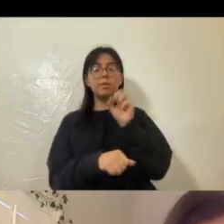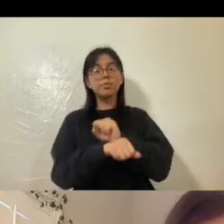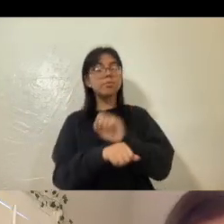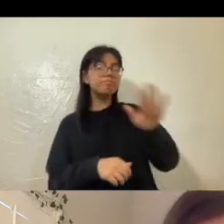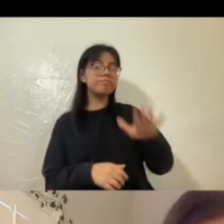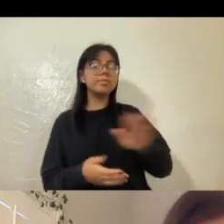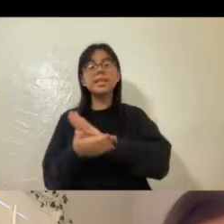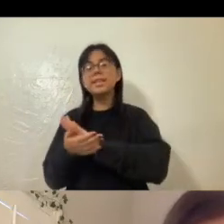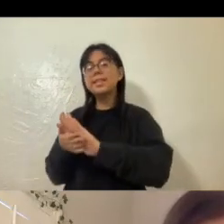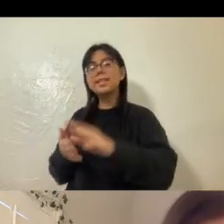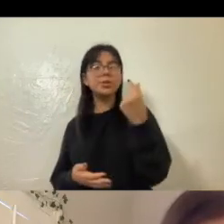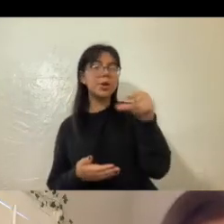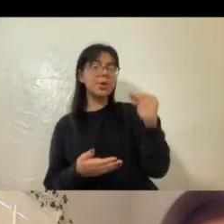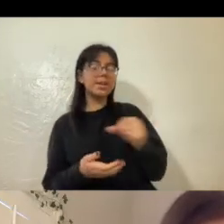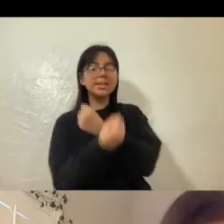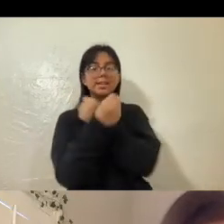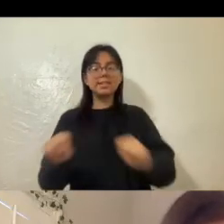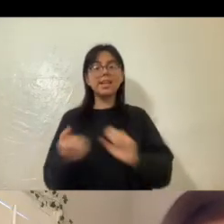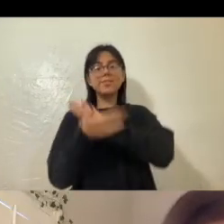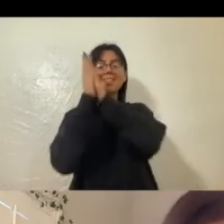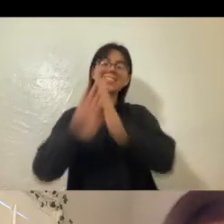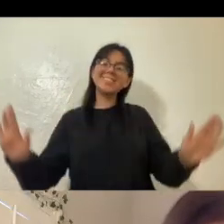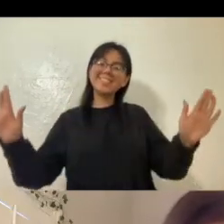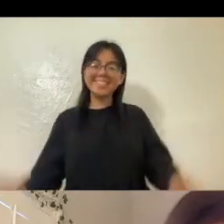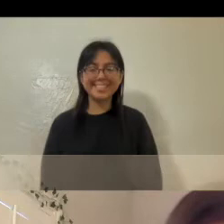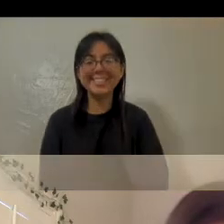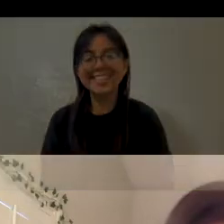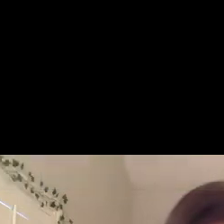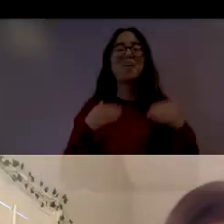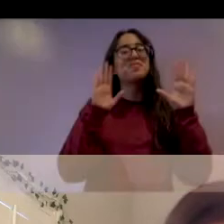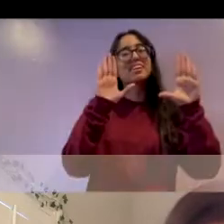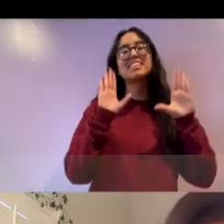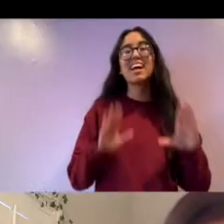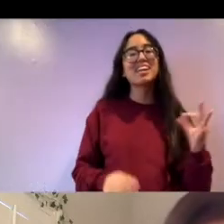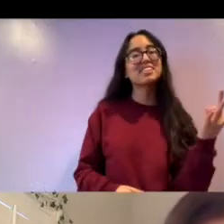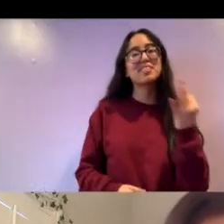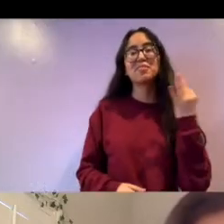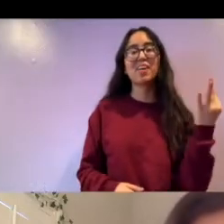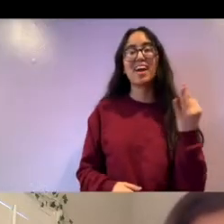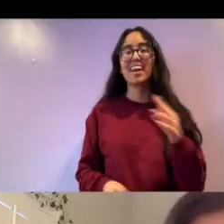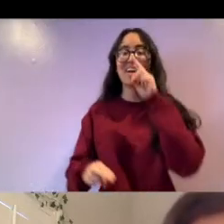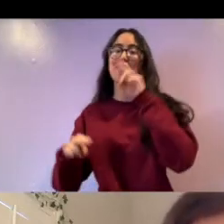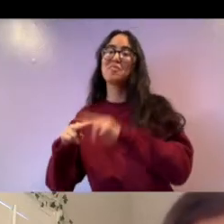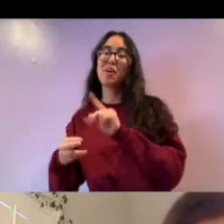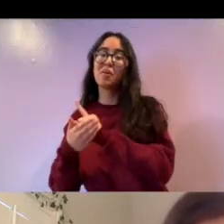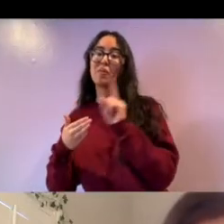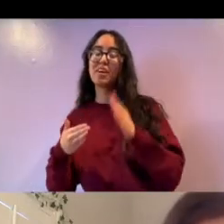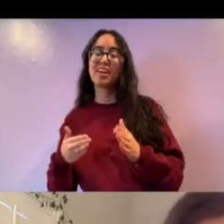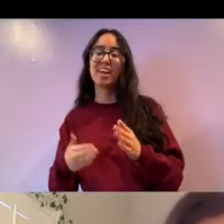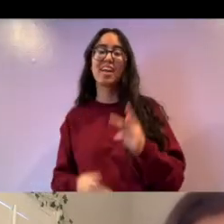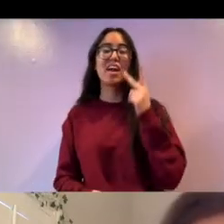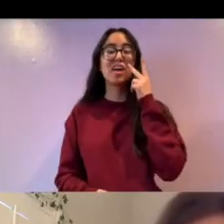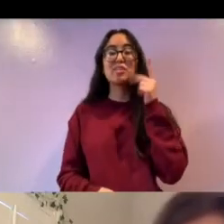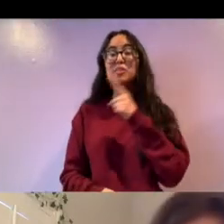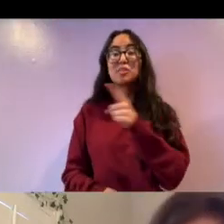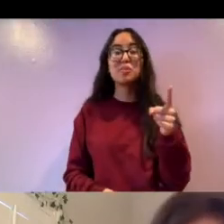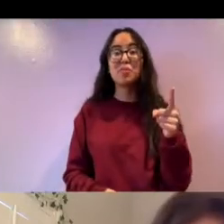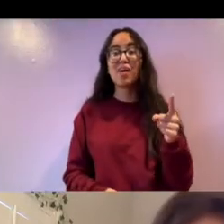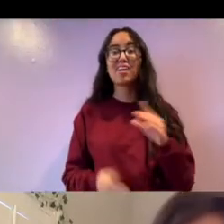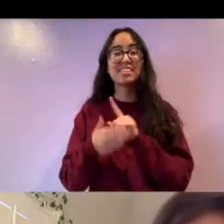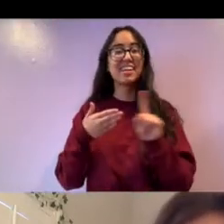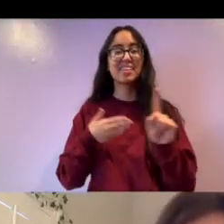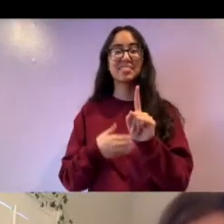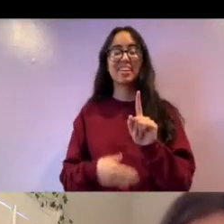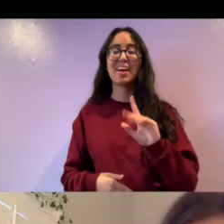to keep your workplace clean green safe and serene have a fantastic friday and a fun